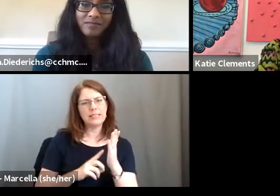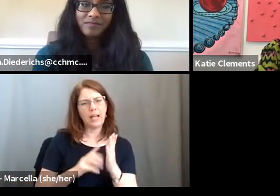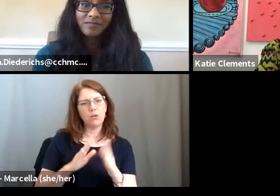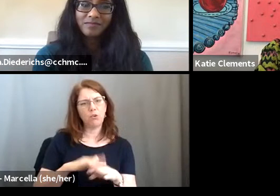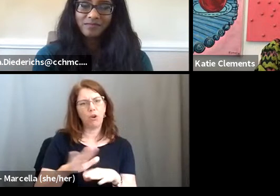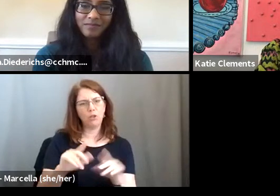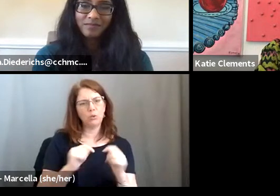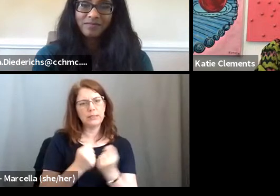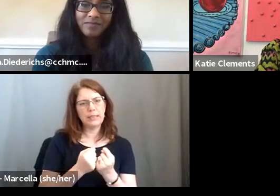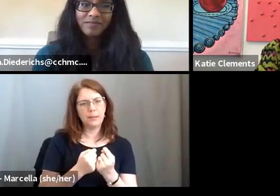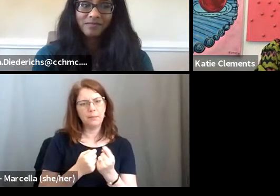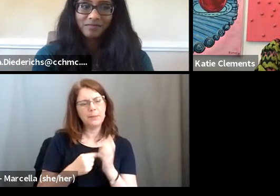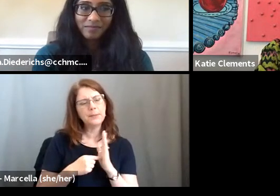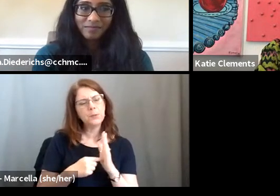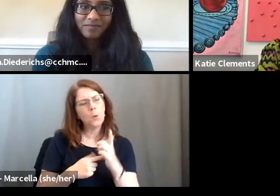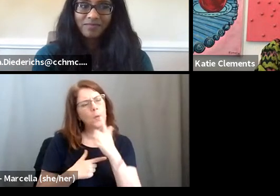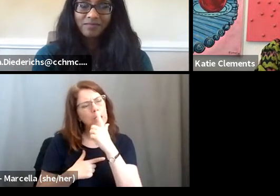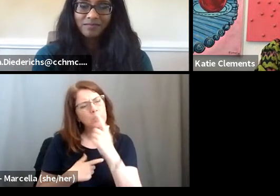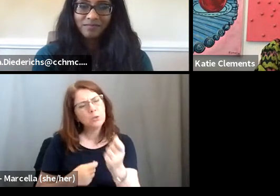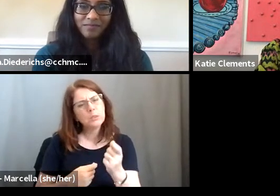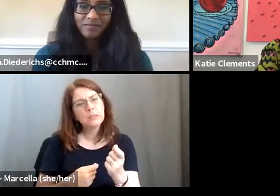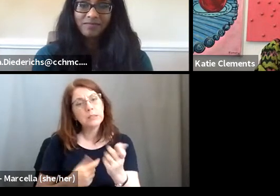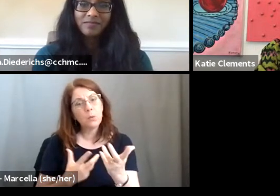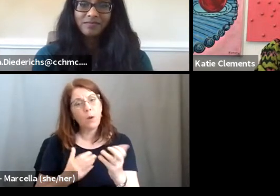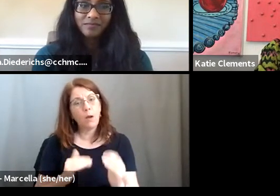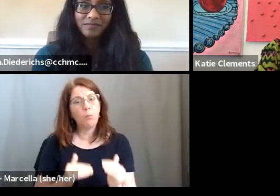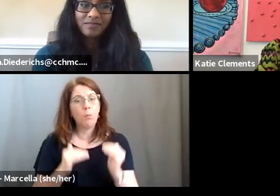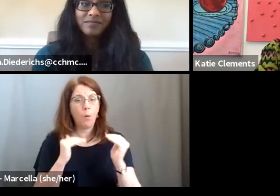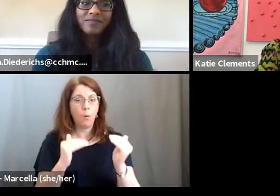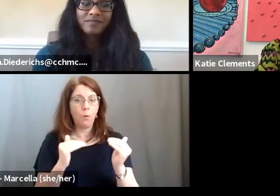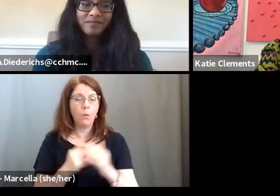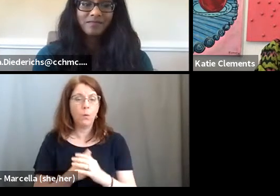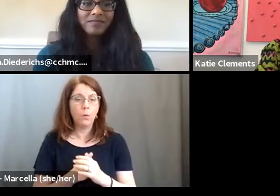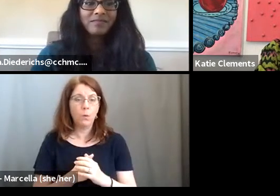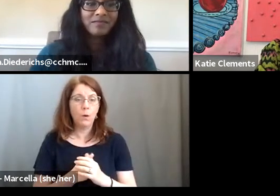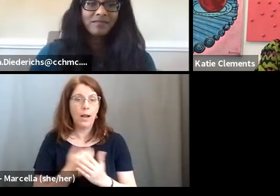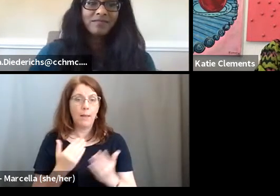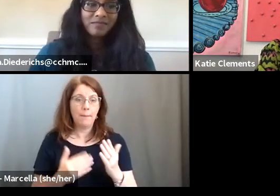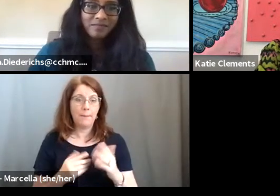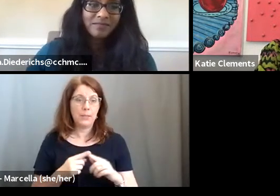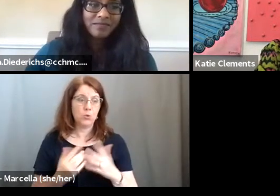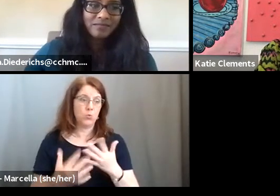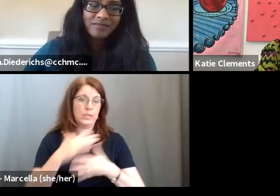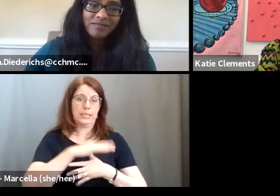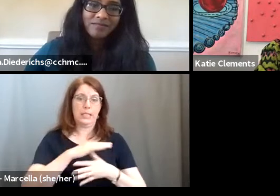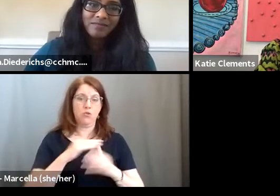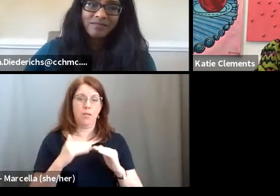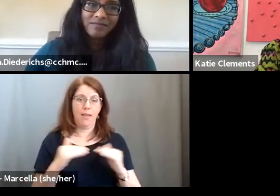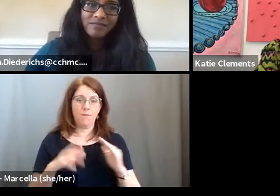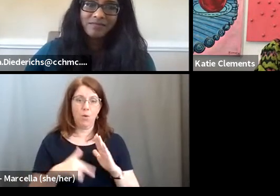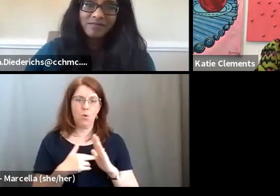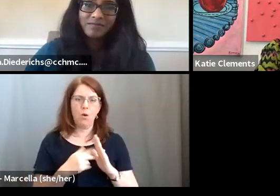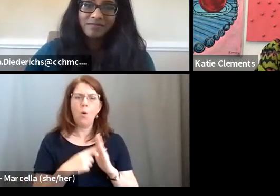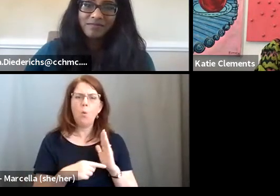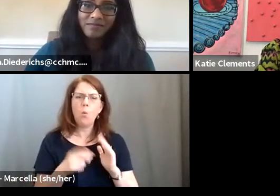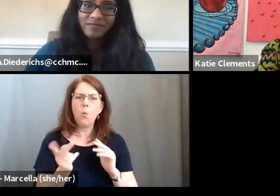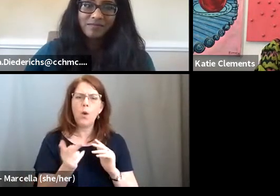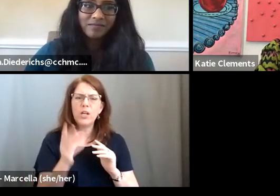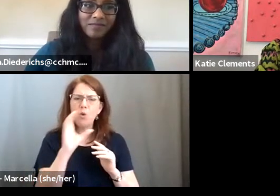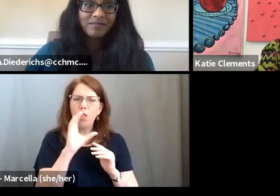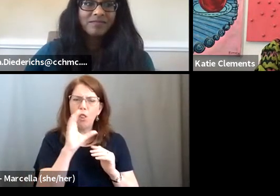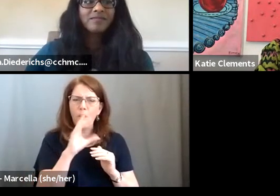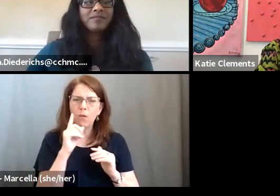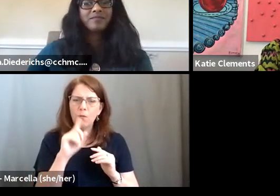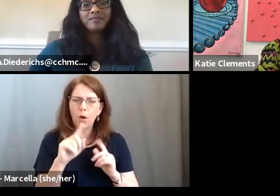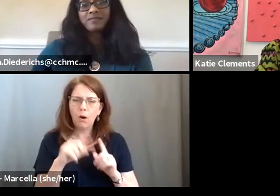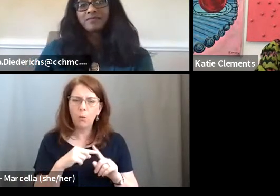team that expresses interest in being promoted, um, to maybe a senior level role. What do you look for when deciding if